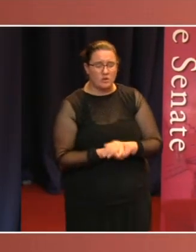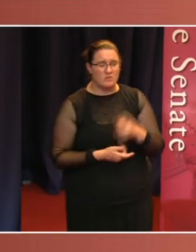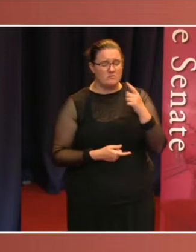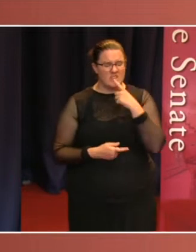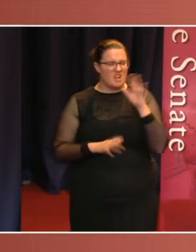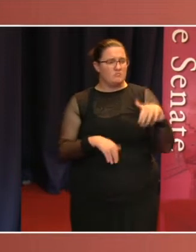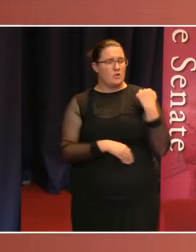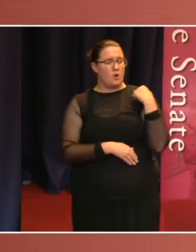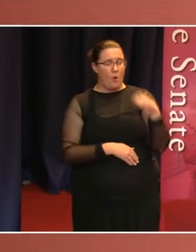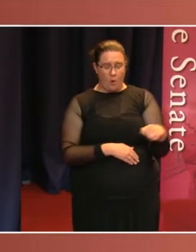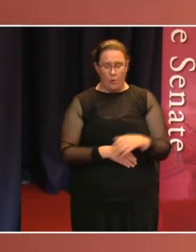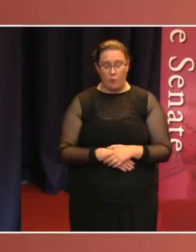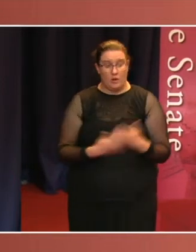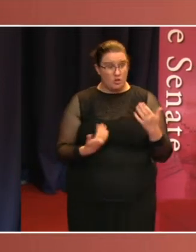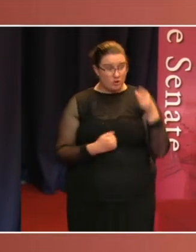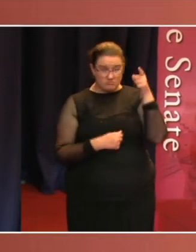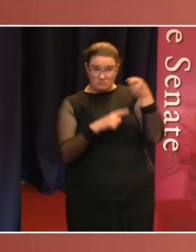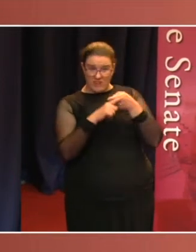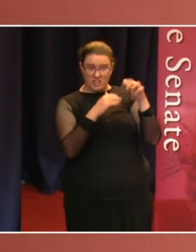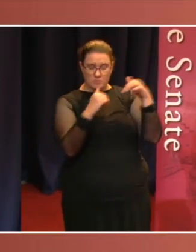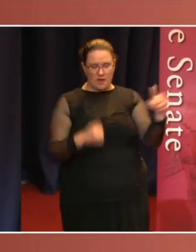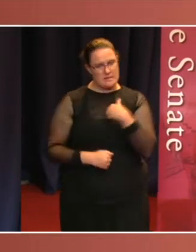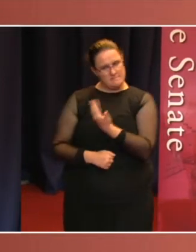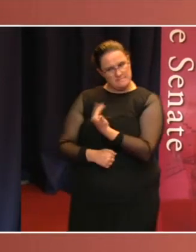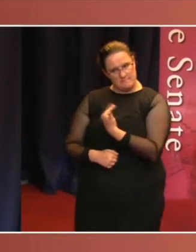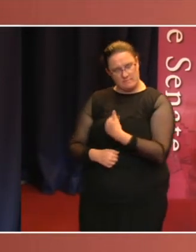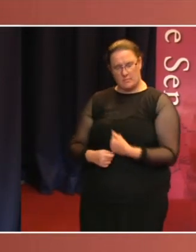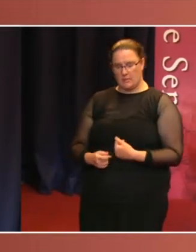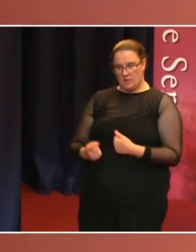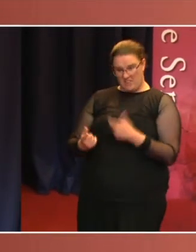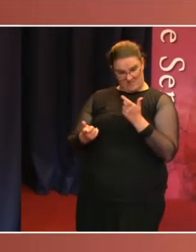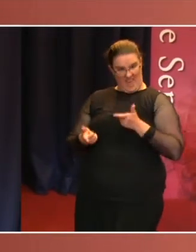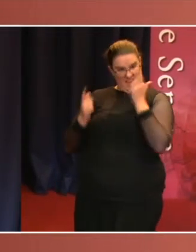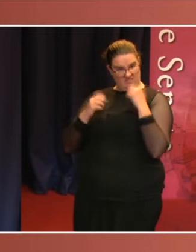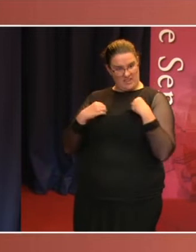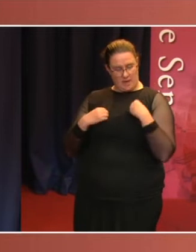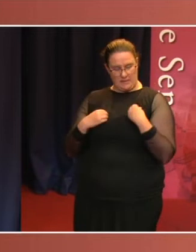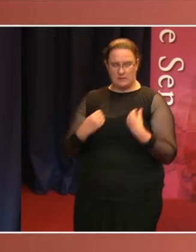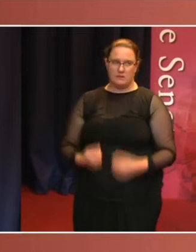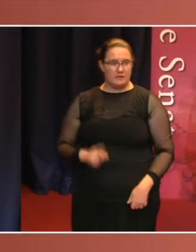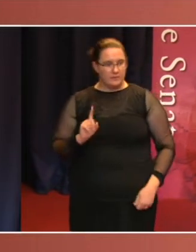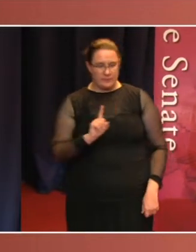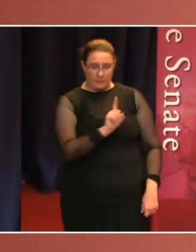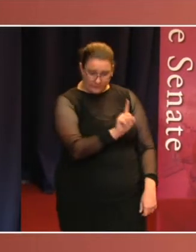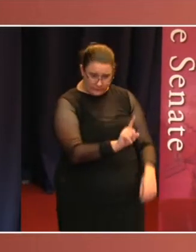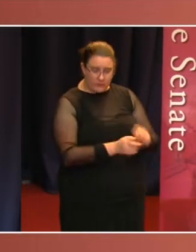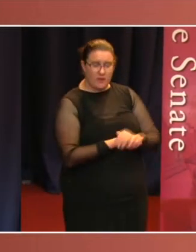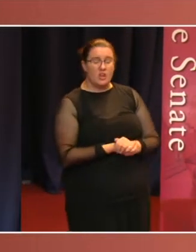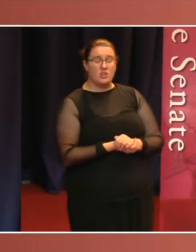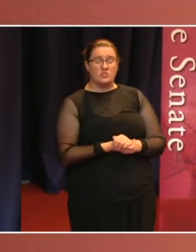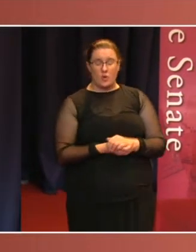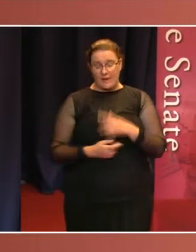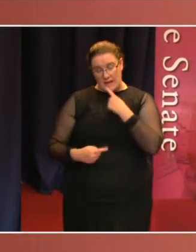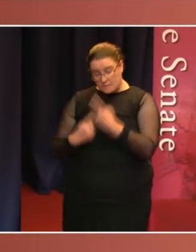owner of the company before the parliament. When it was explained that he faced fines and imprisonment,